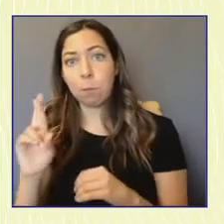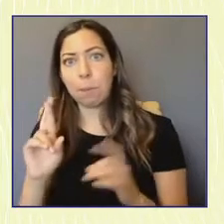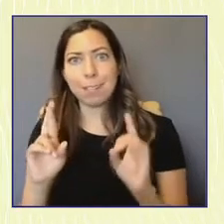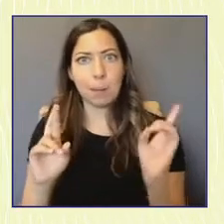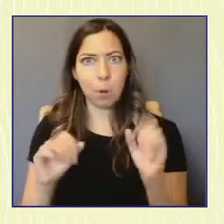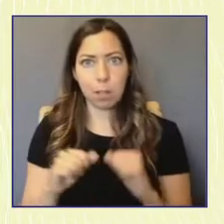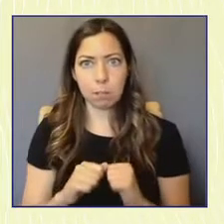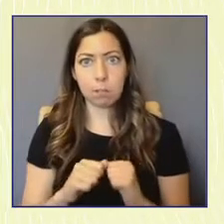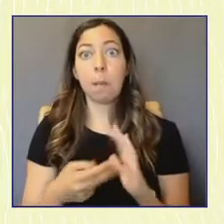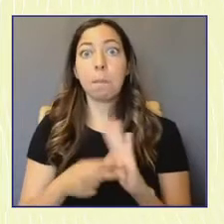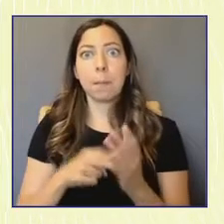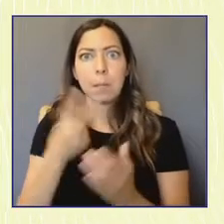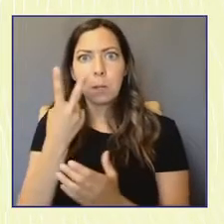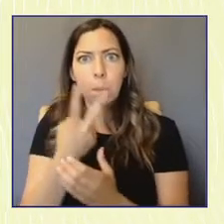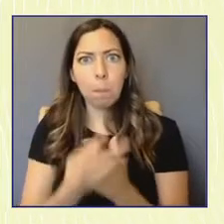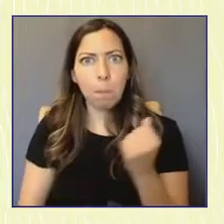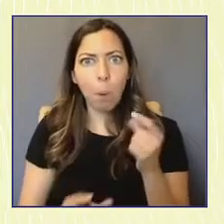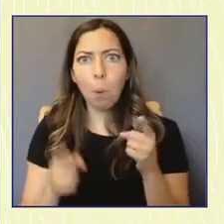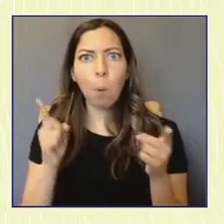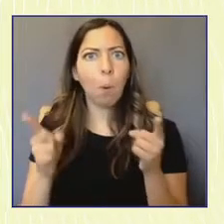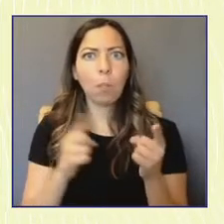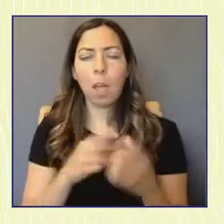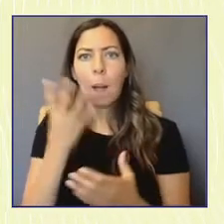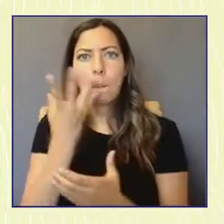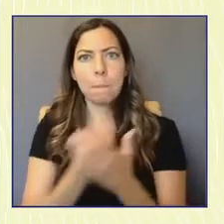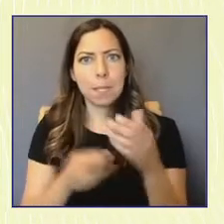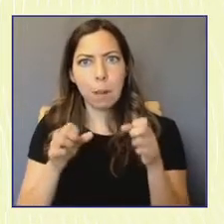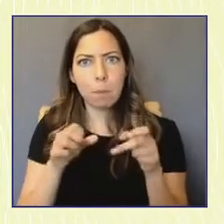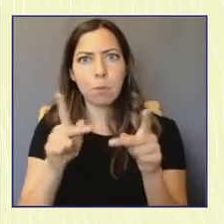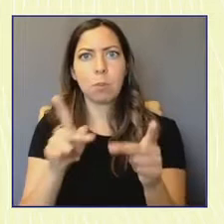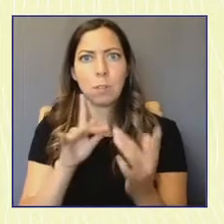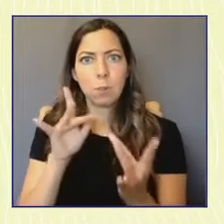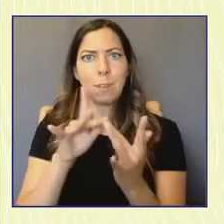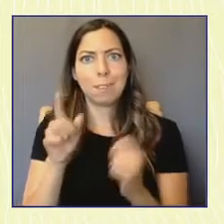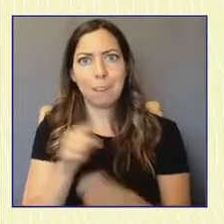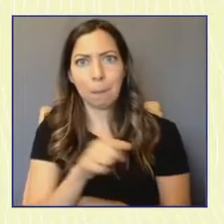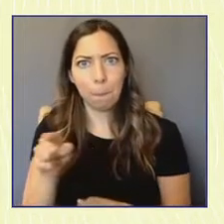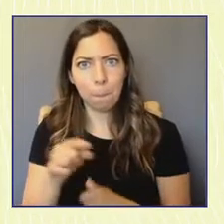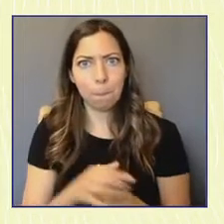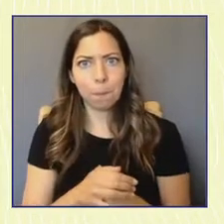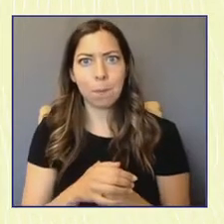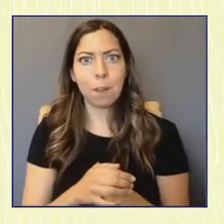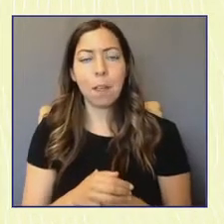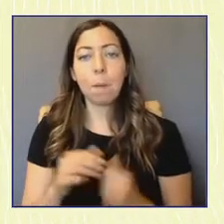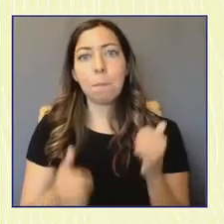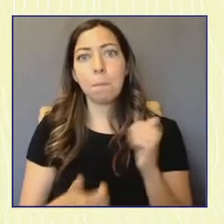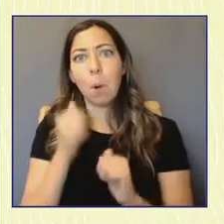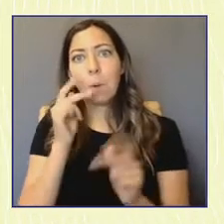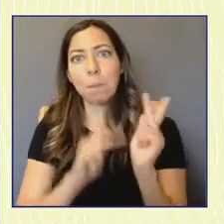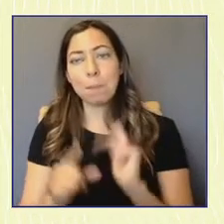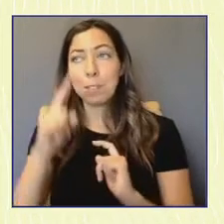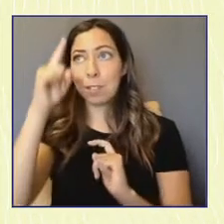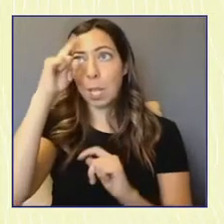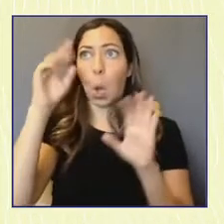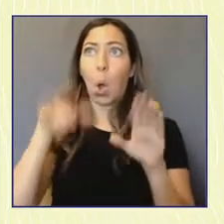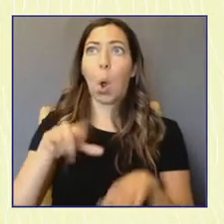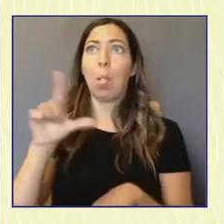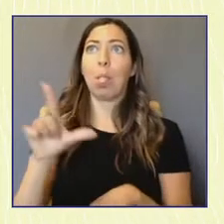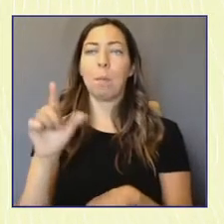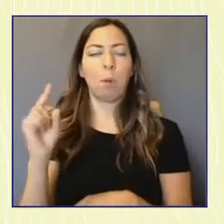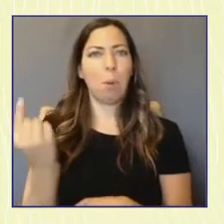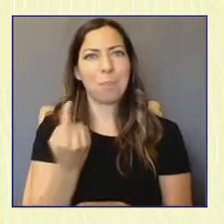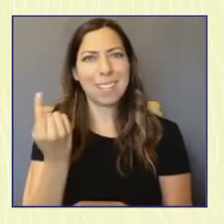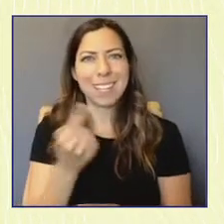people are not a monolith and admit that they're just liberal. So that leaves millions of